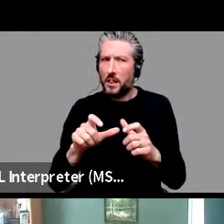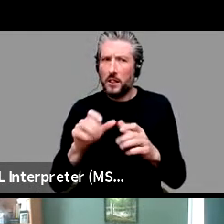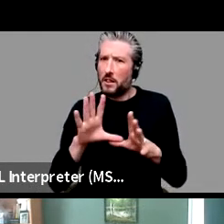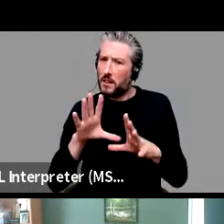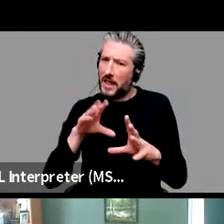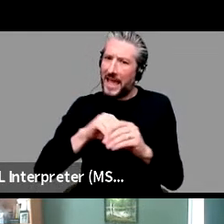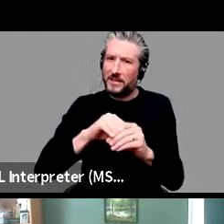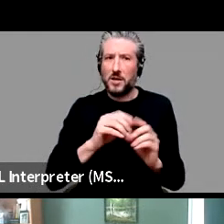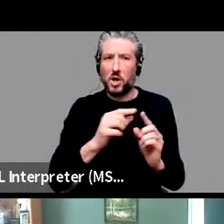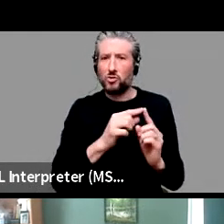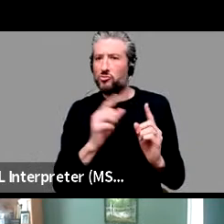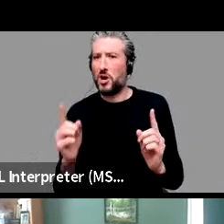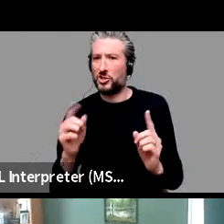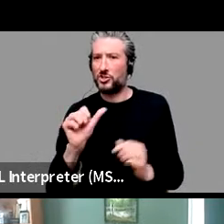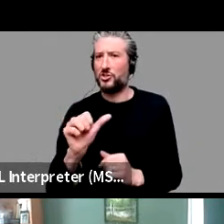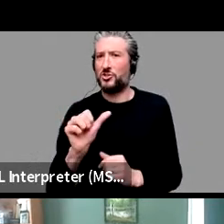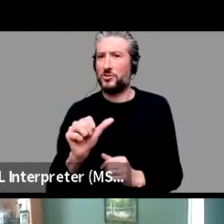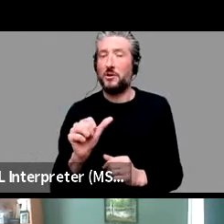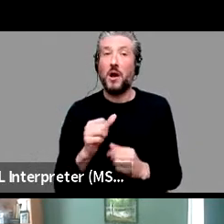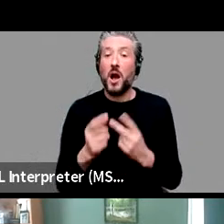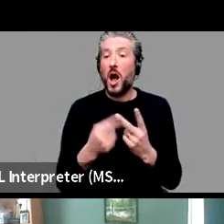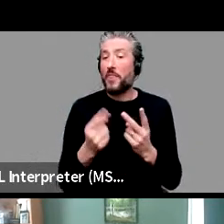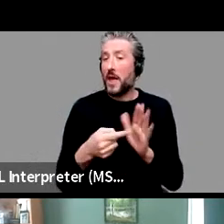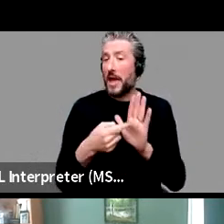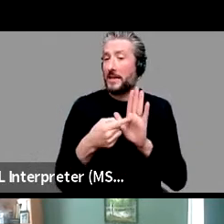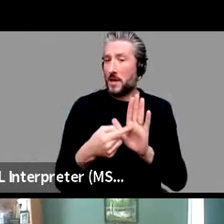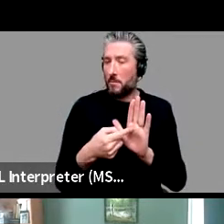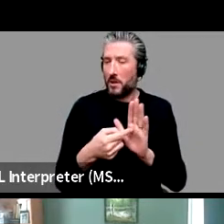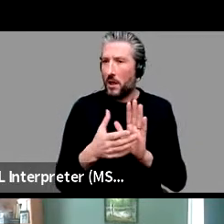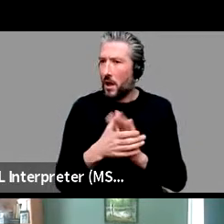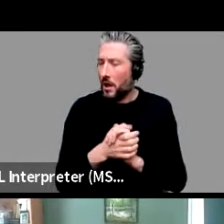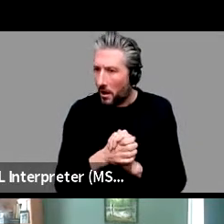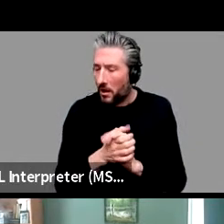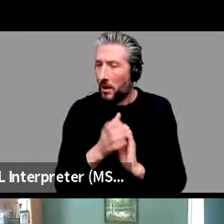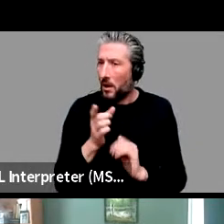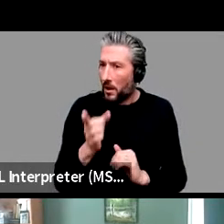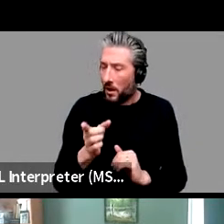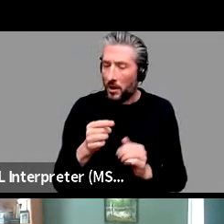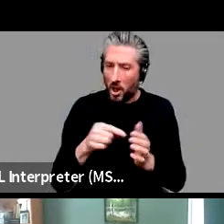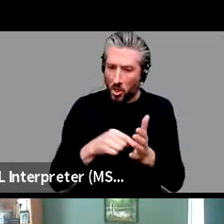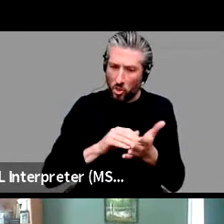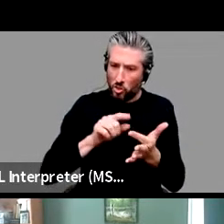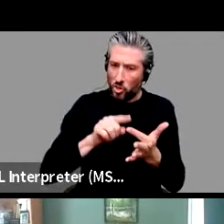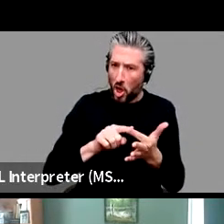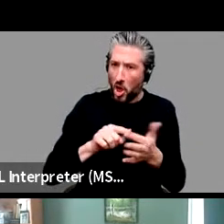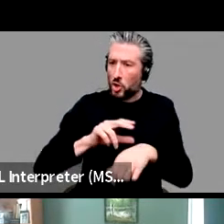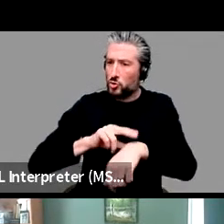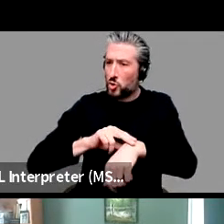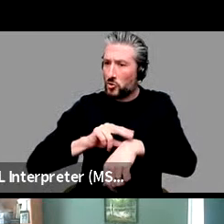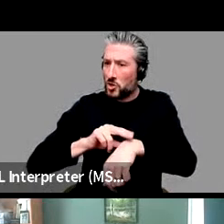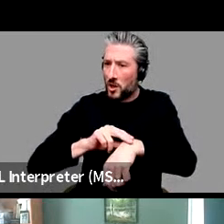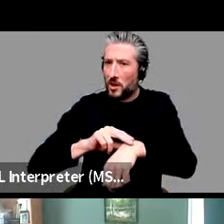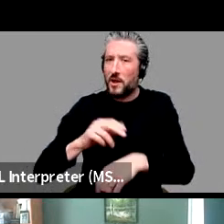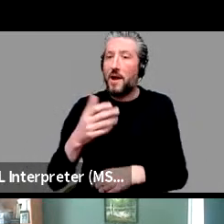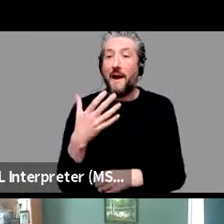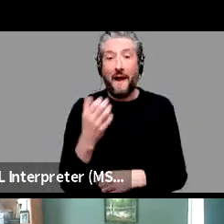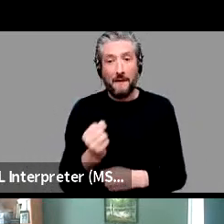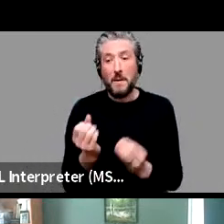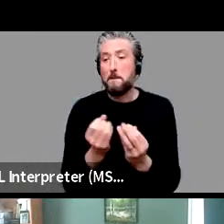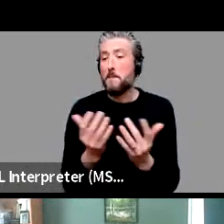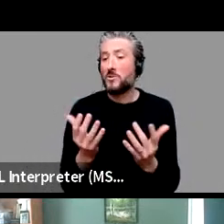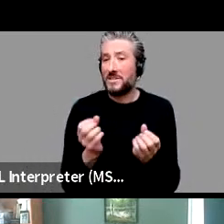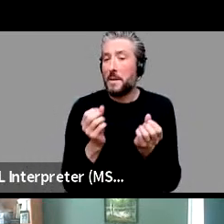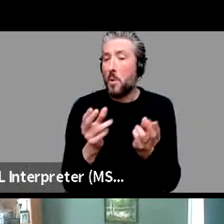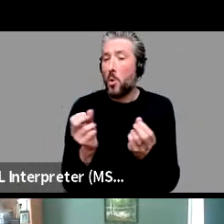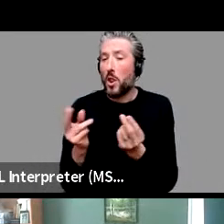know, another, an example where it is, is like him, a doctor, you know, where you, you kind of, it's also, it's multimodal, right? Like, I don't, I don't think you can do it,